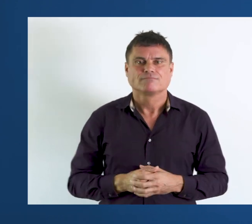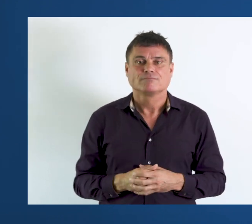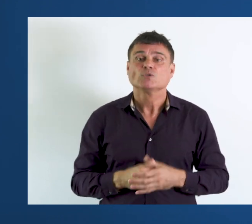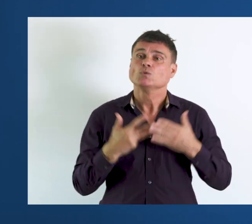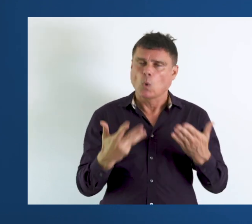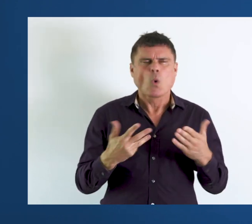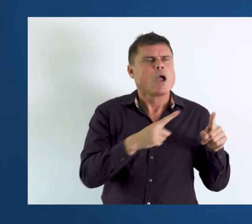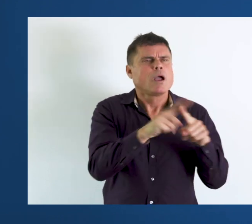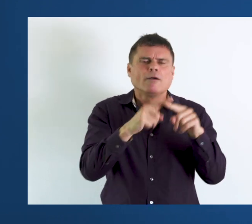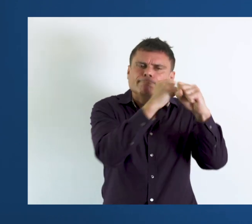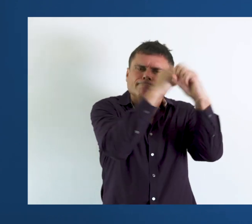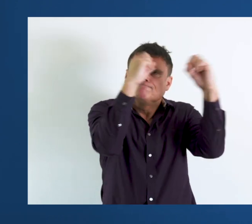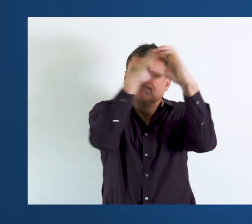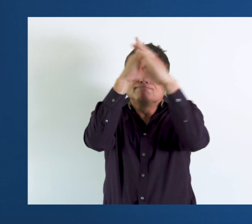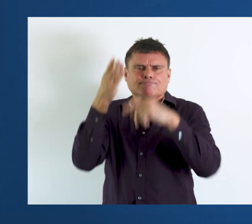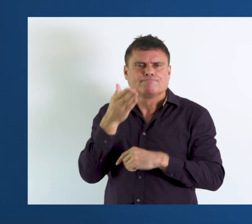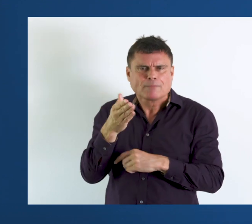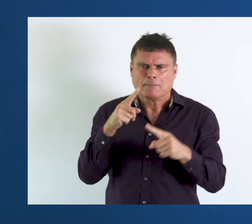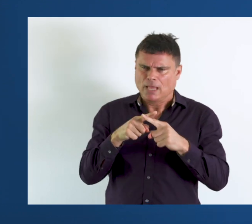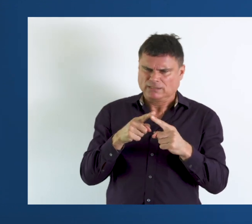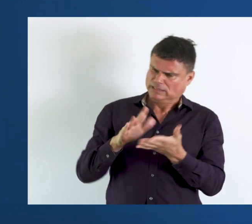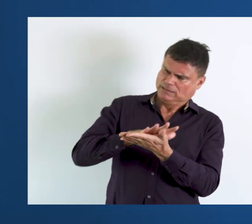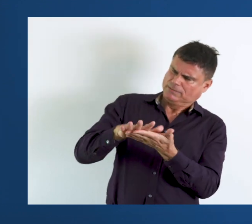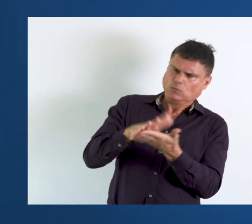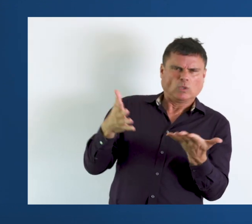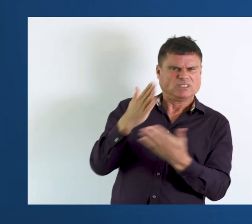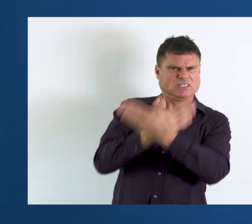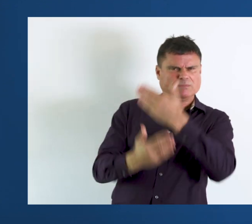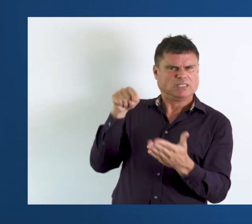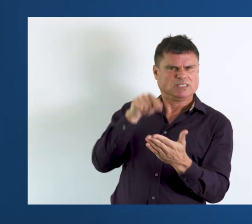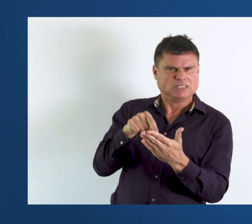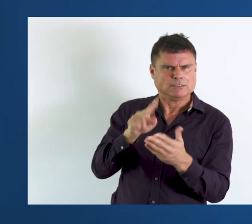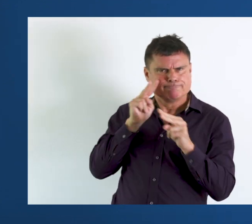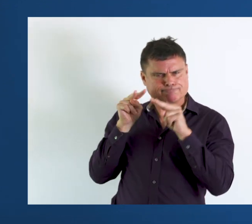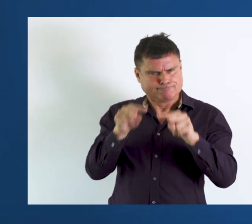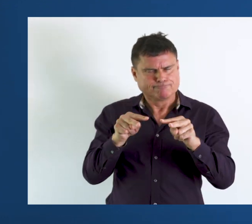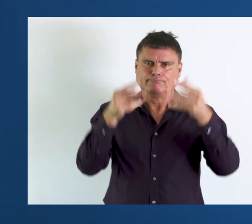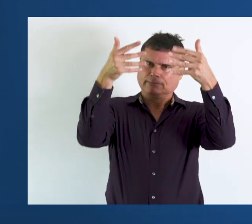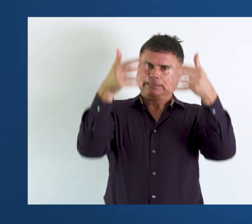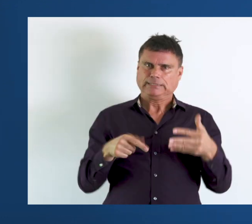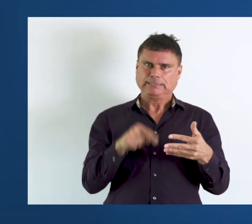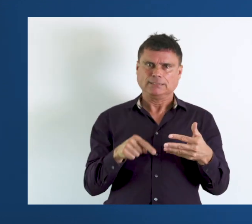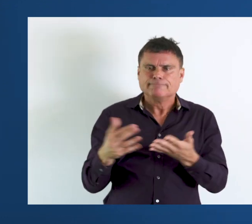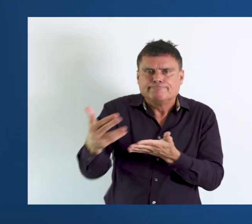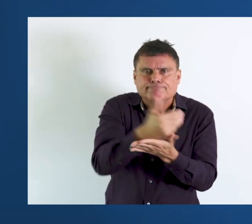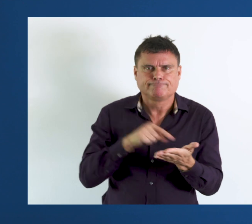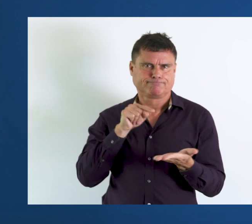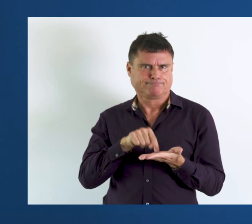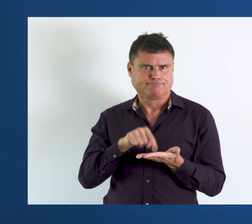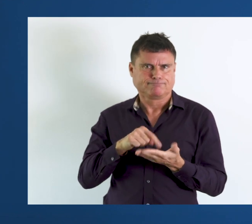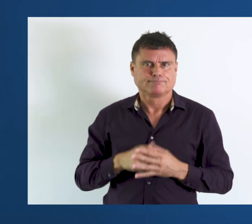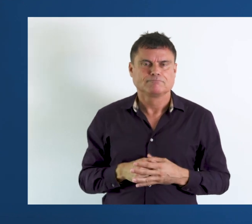So all these different concepts and definitions of disability have been reflected in data collection instruments.